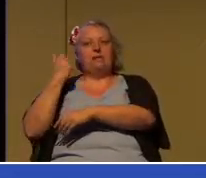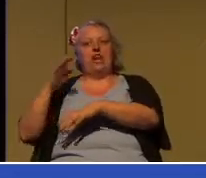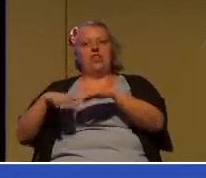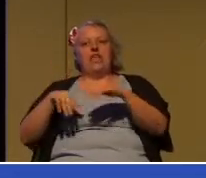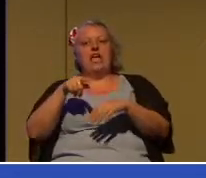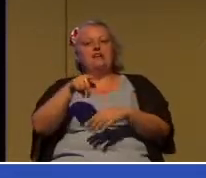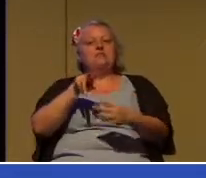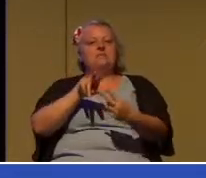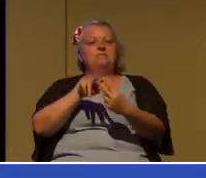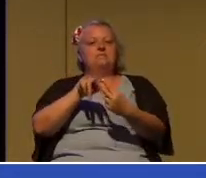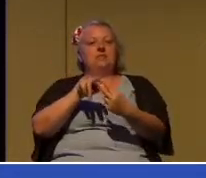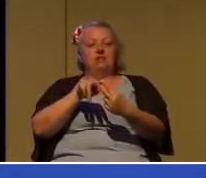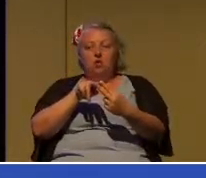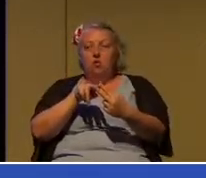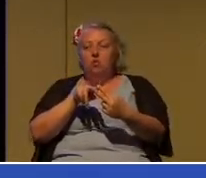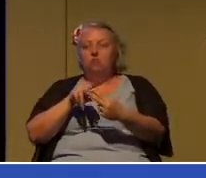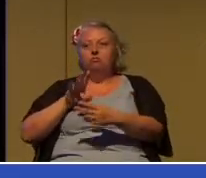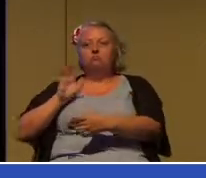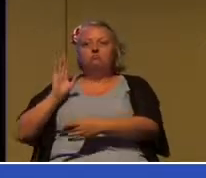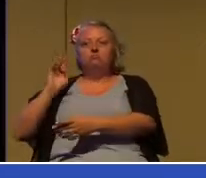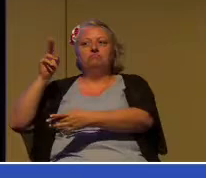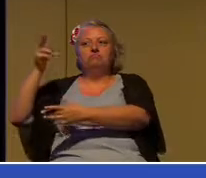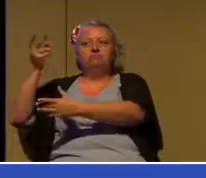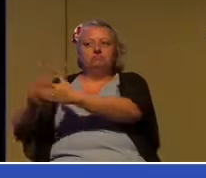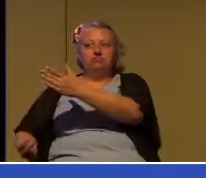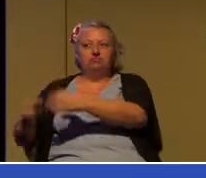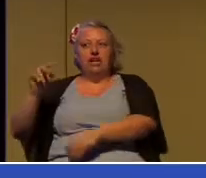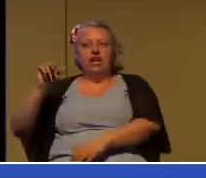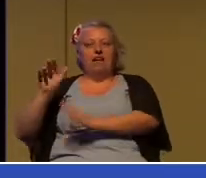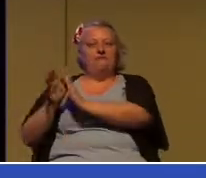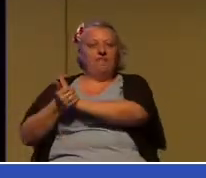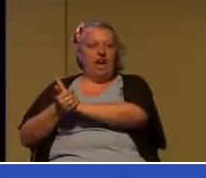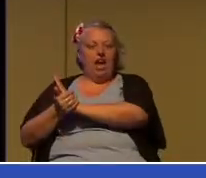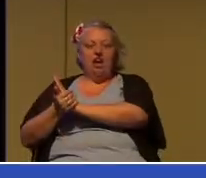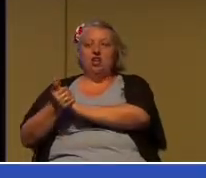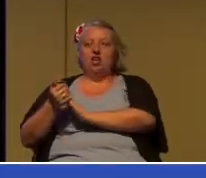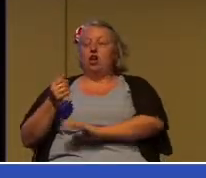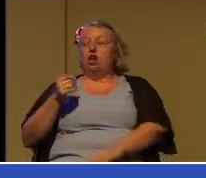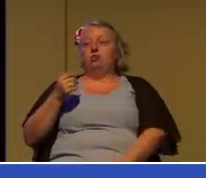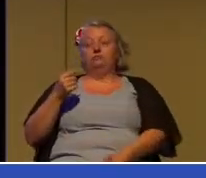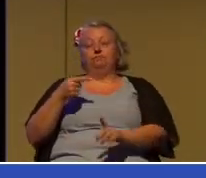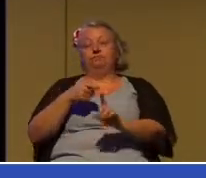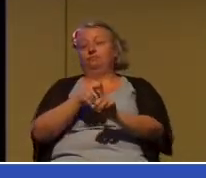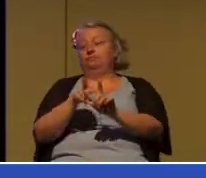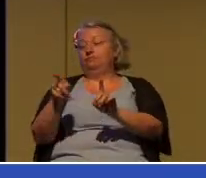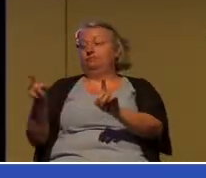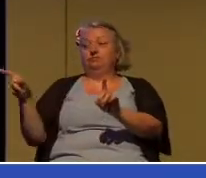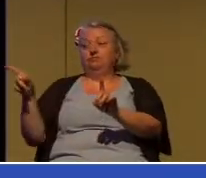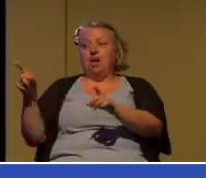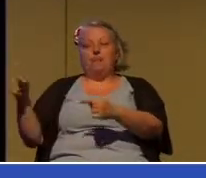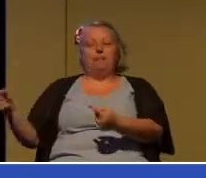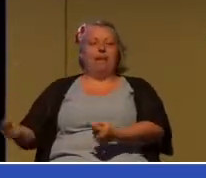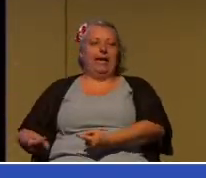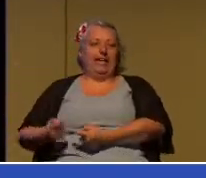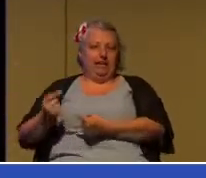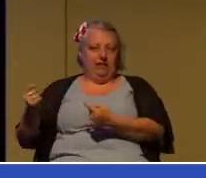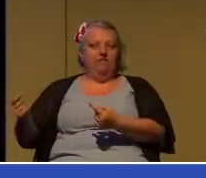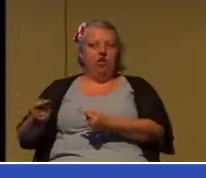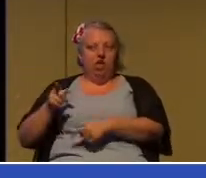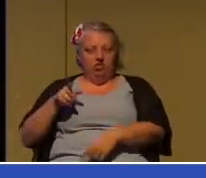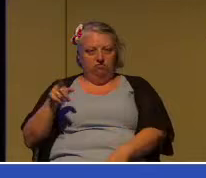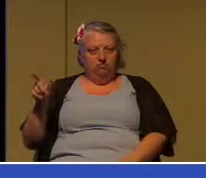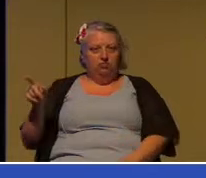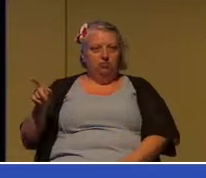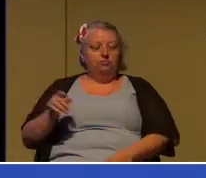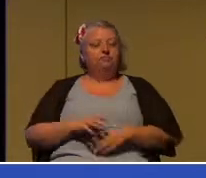And before you know it, we're into the middle of an affair, and life is taking us in painful directions. We're